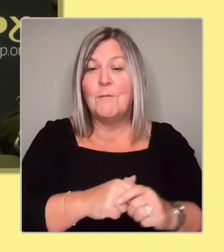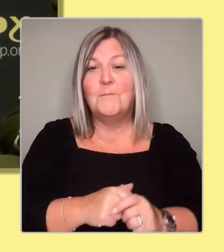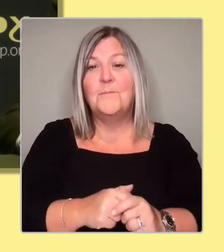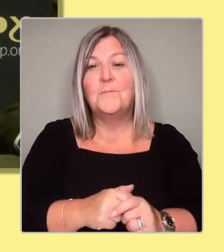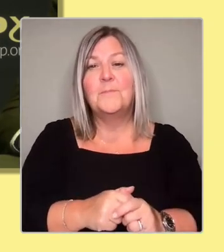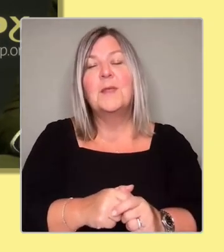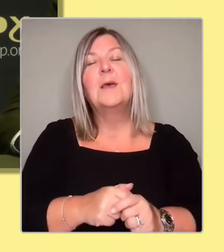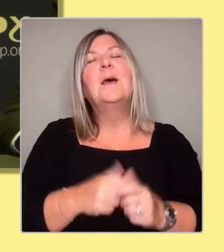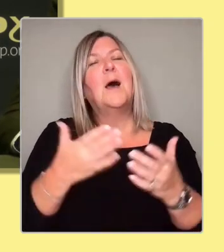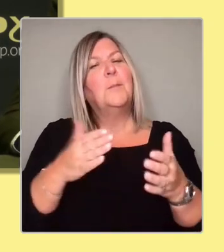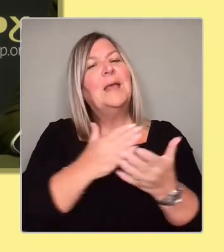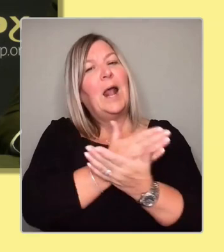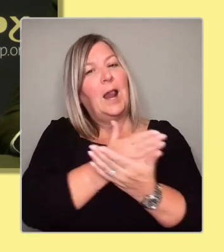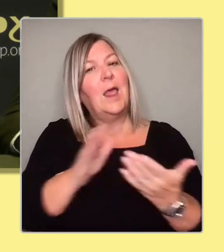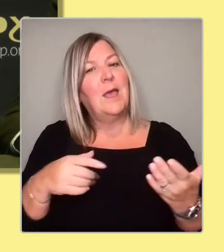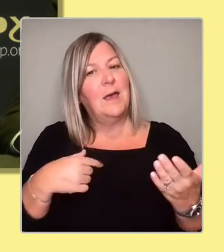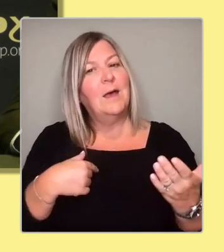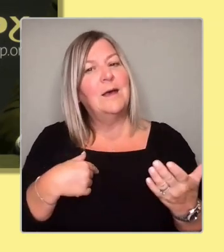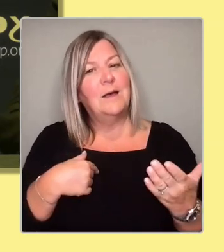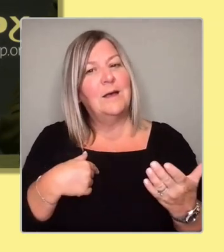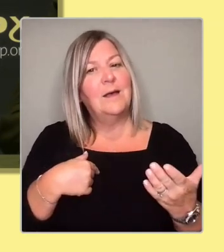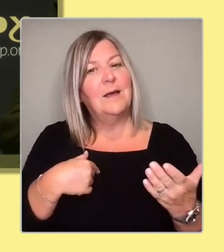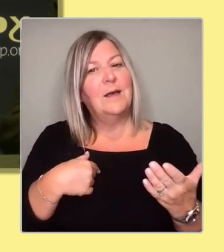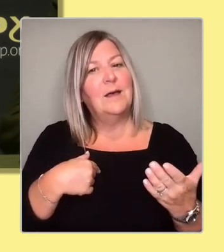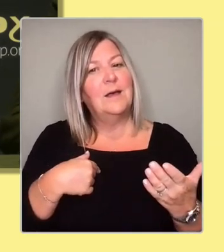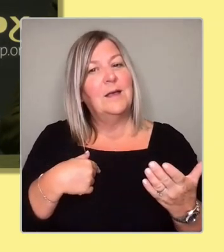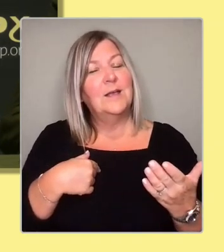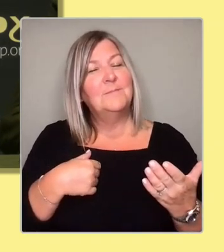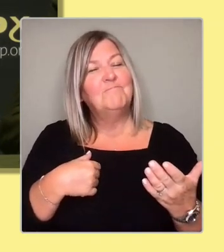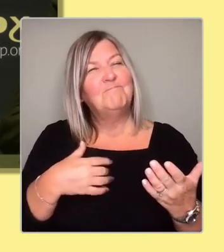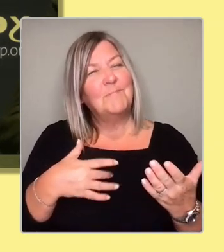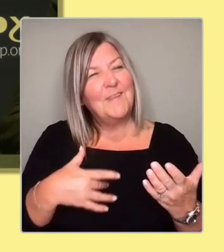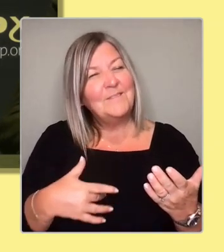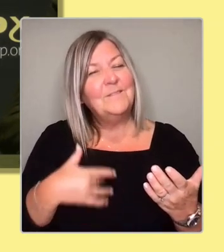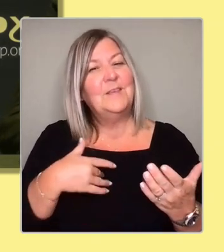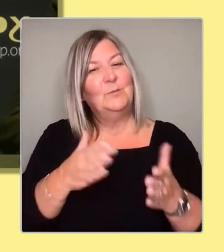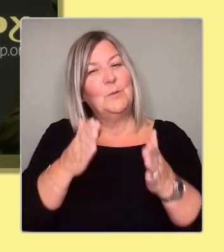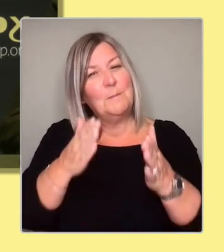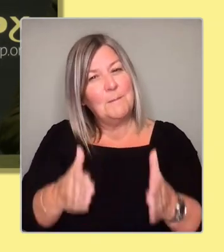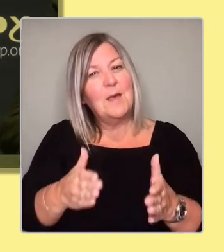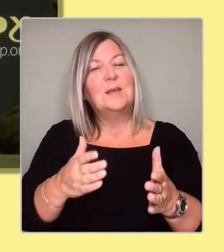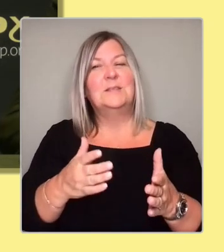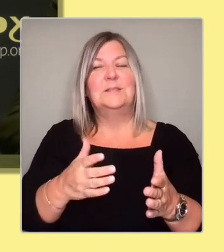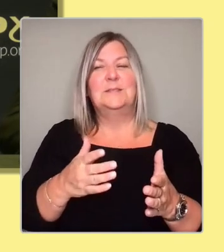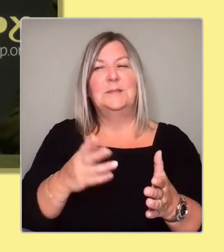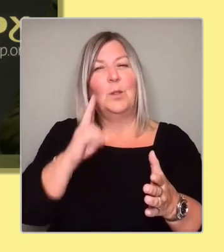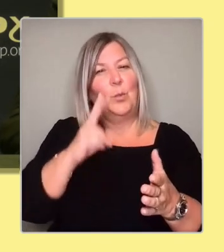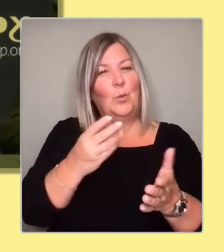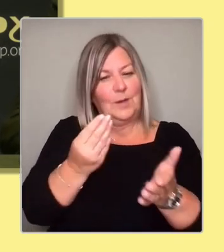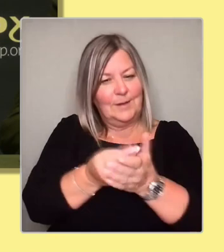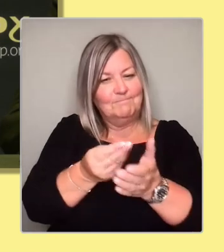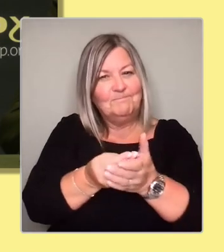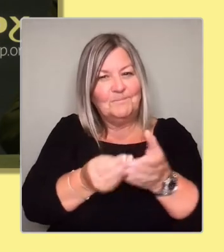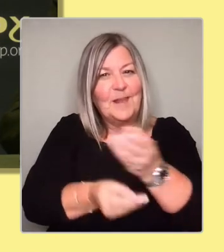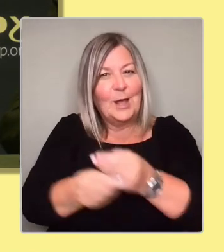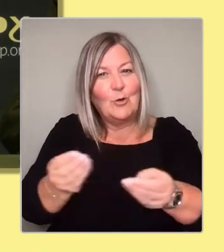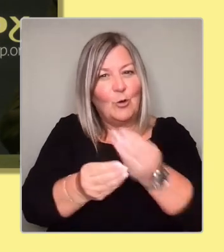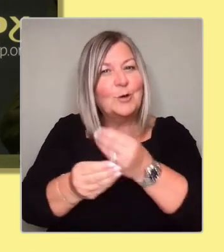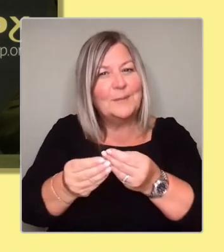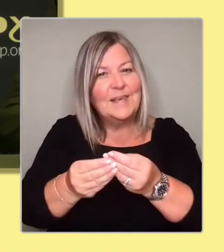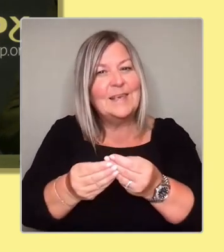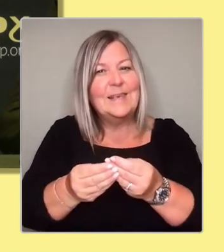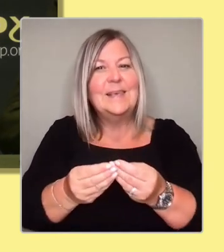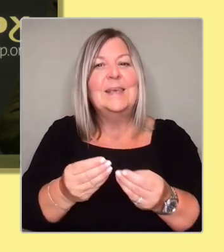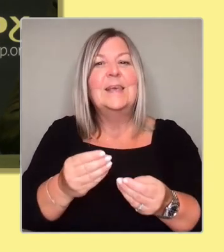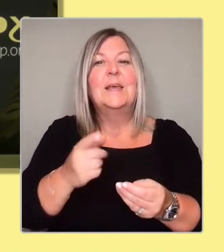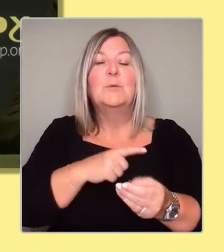that I really think we need to get to grips with economic prosperity. So obviously when it came to the Butte House agreement, one of the areas that